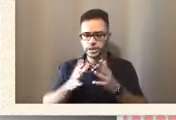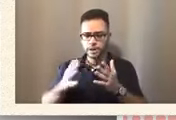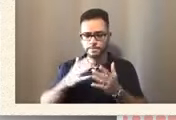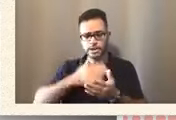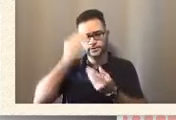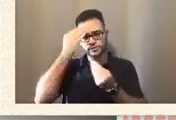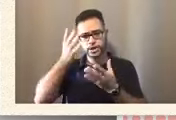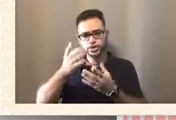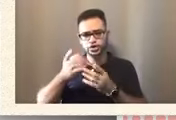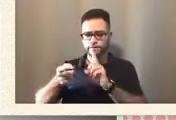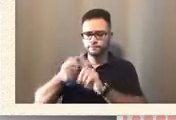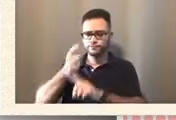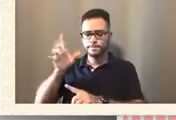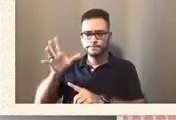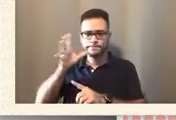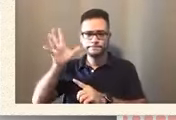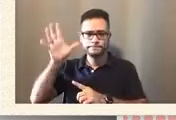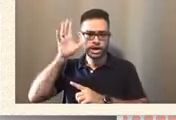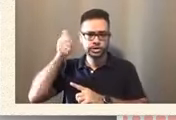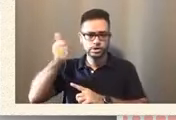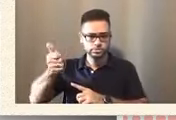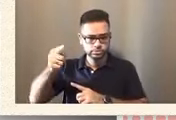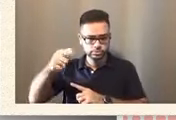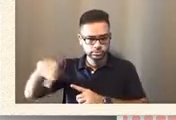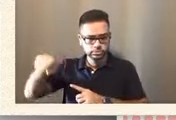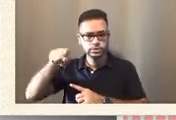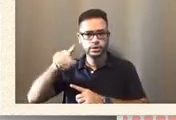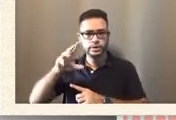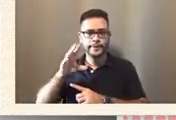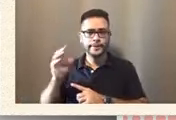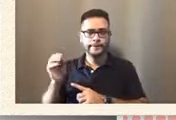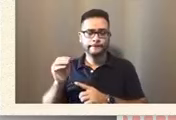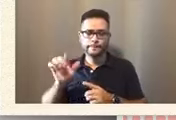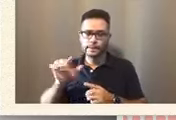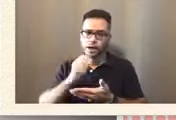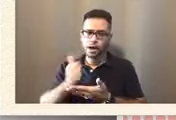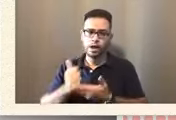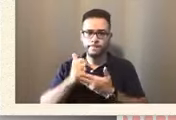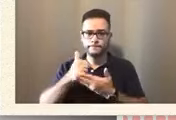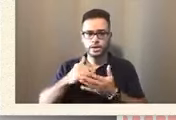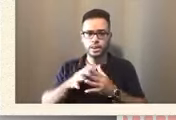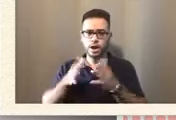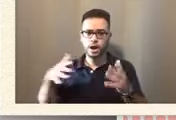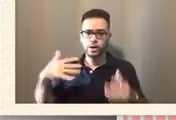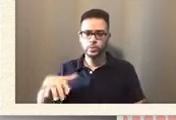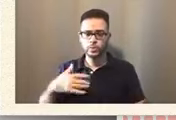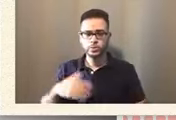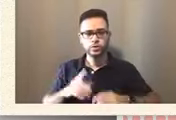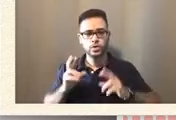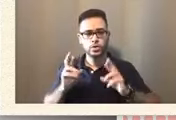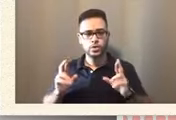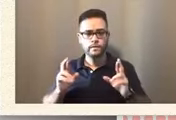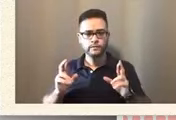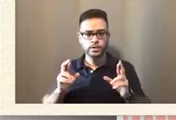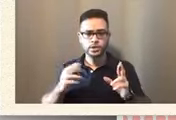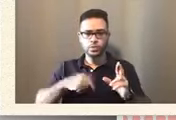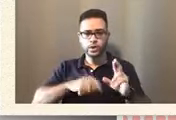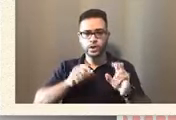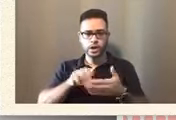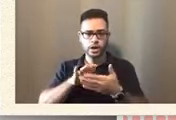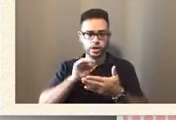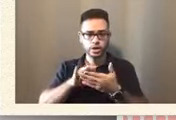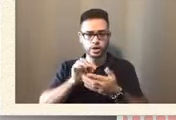the parents and it helped me a lot. Hopefully, we can learn from you, how